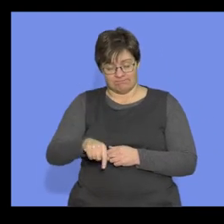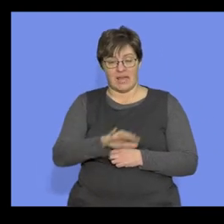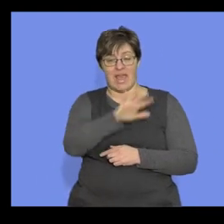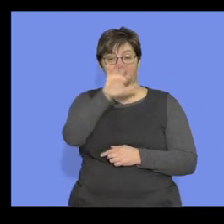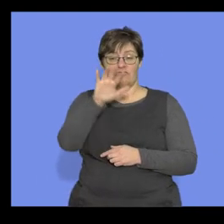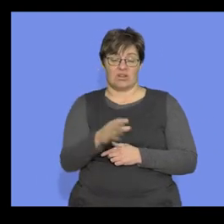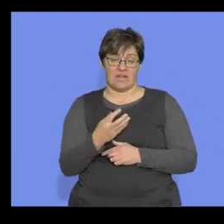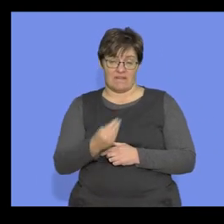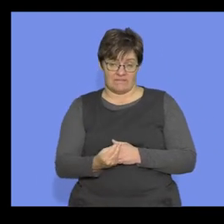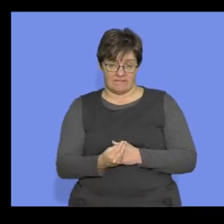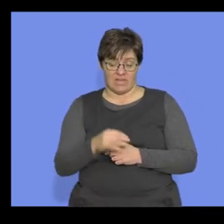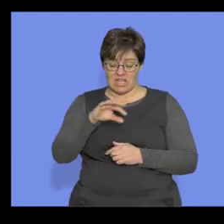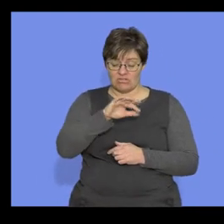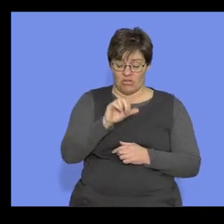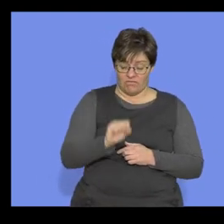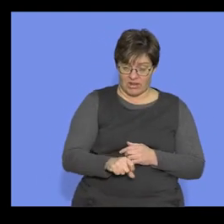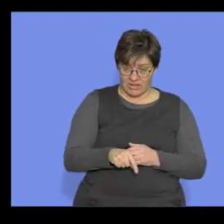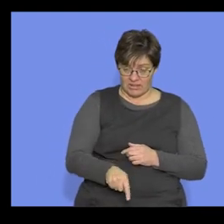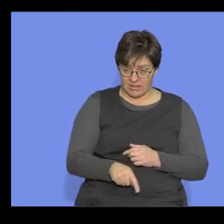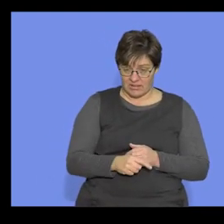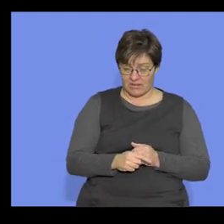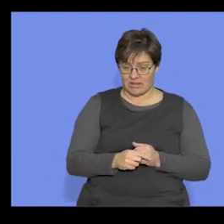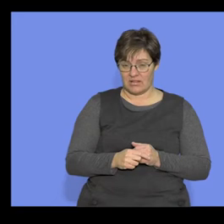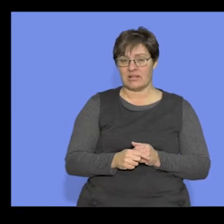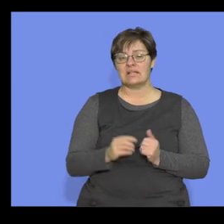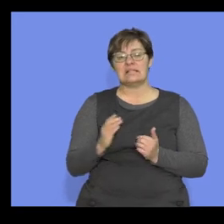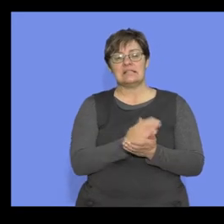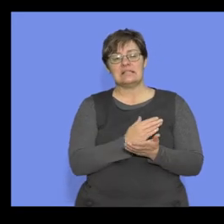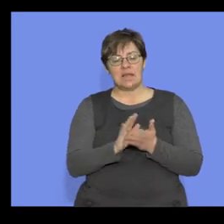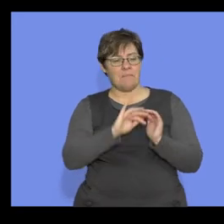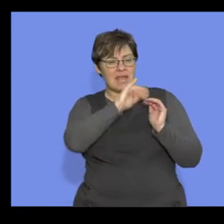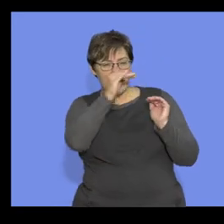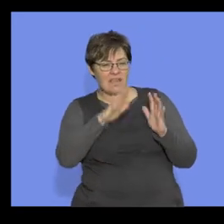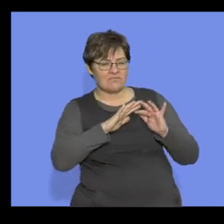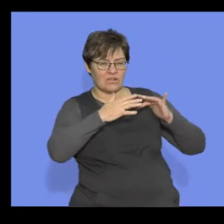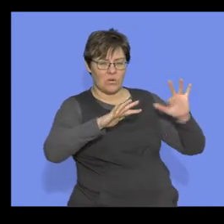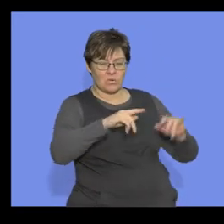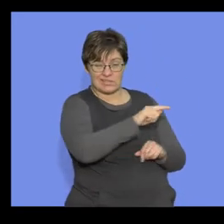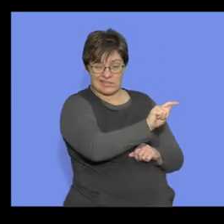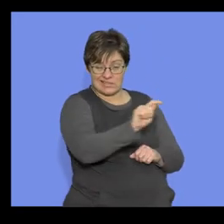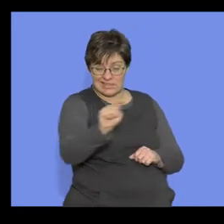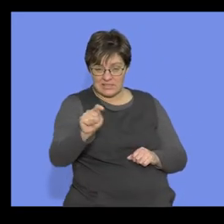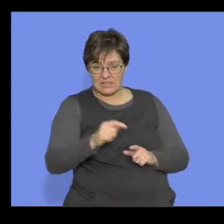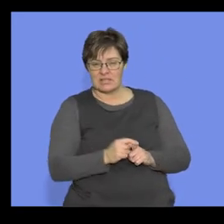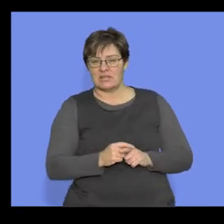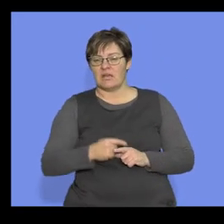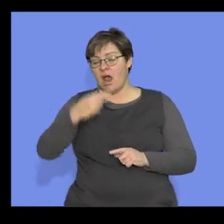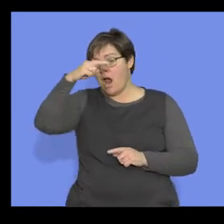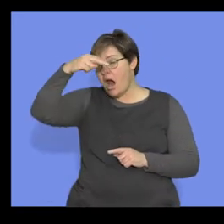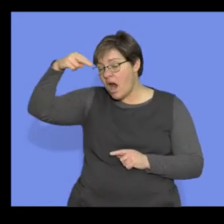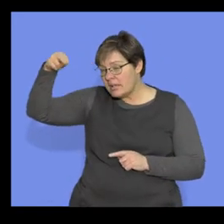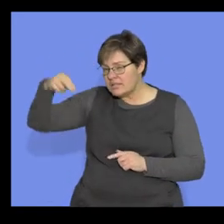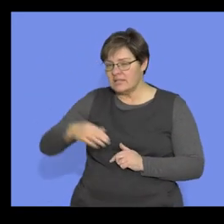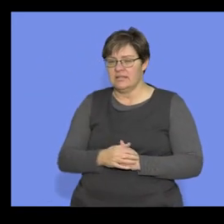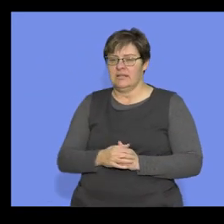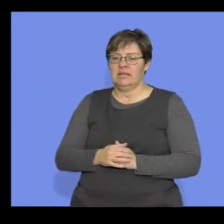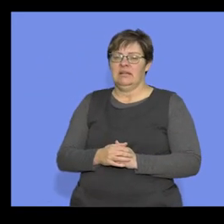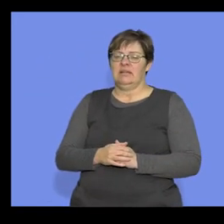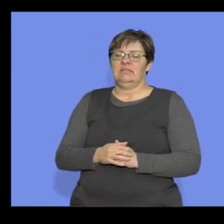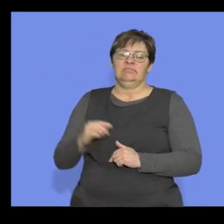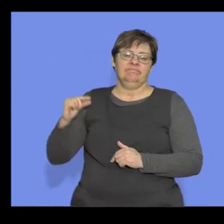here in Africa, in South Africa, all right, in some of our caves along the coast. Oldest artifacts,